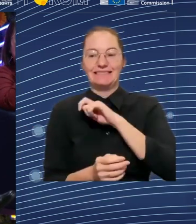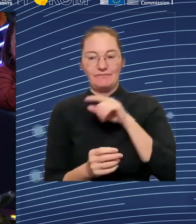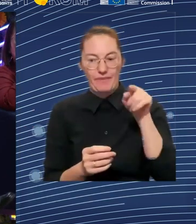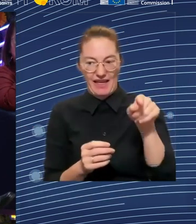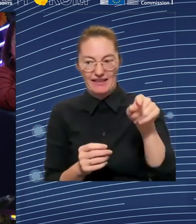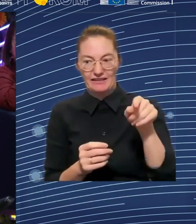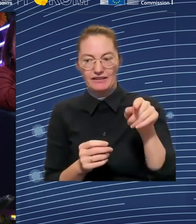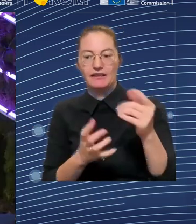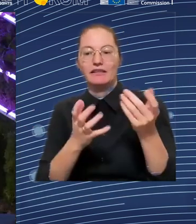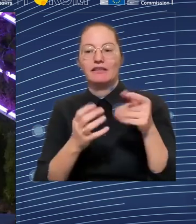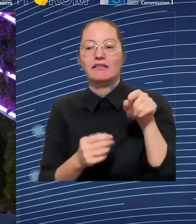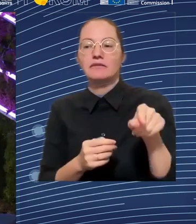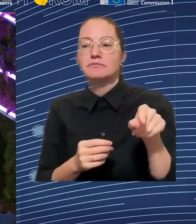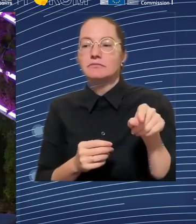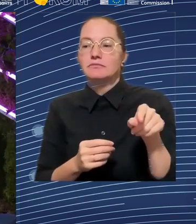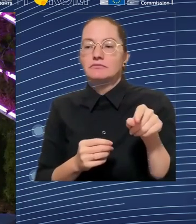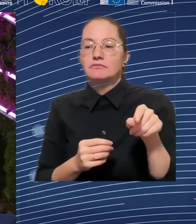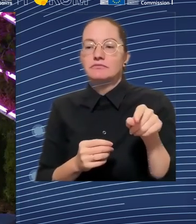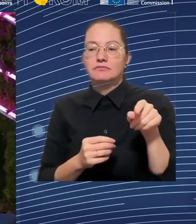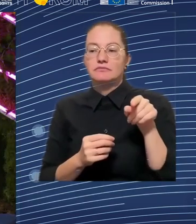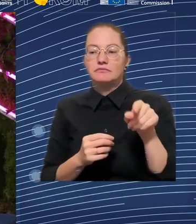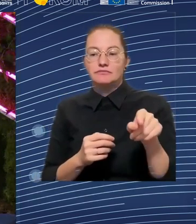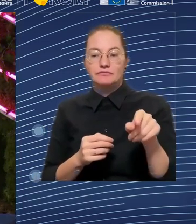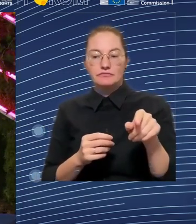point. Good. Thank you. Thank you very much, both of you.